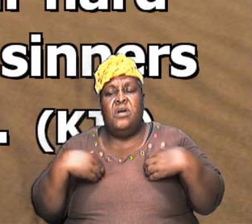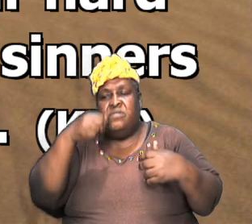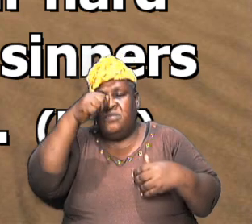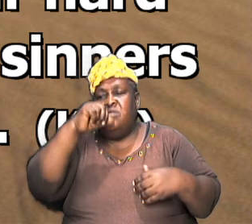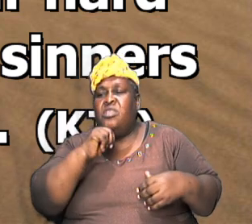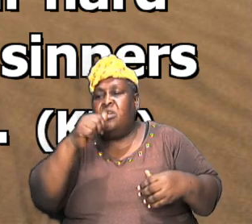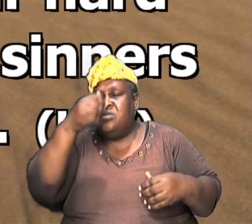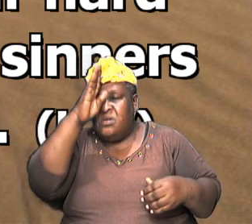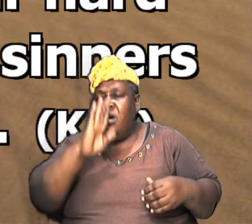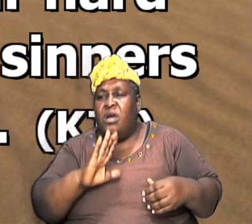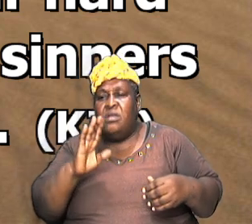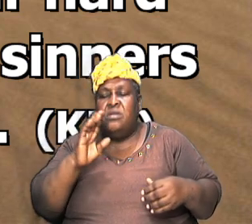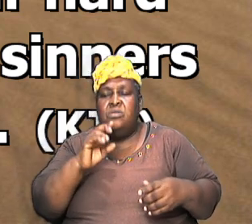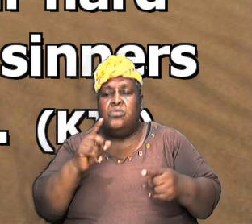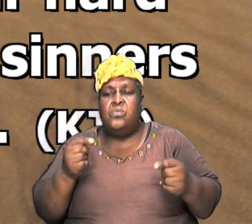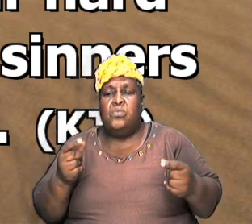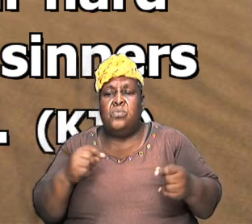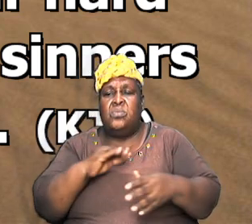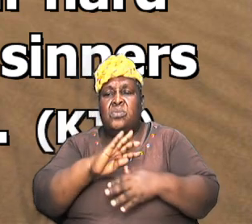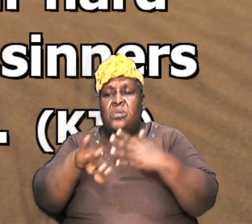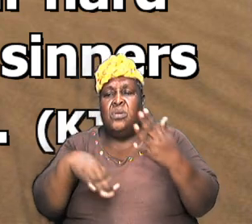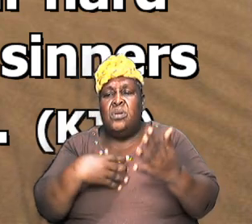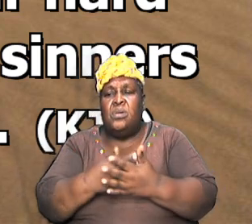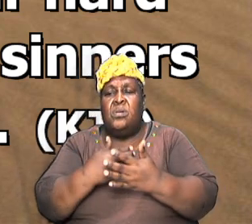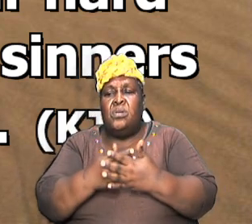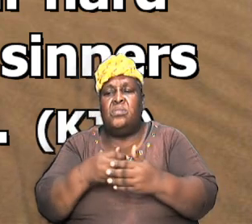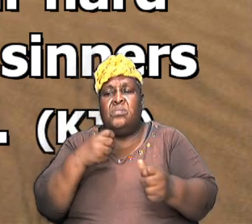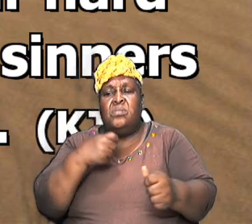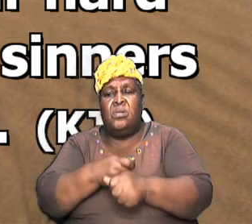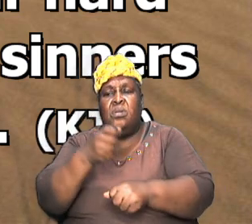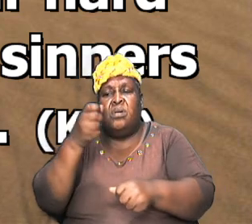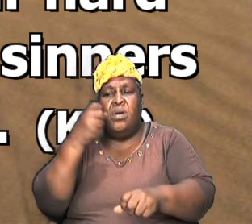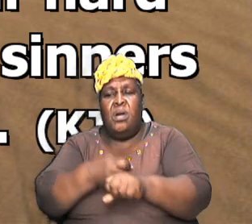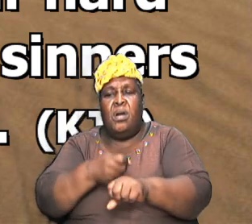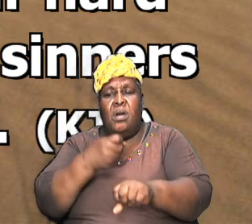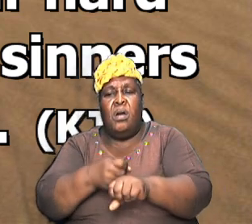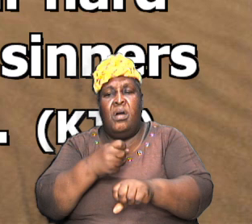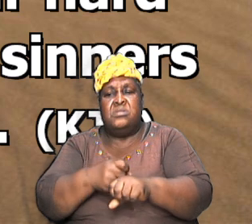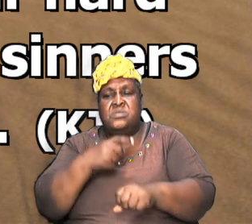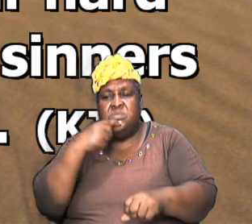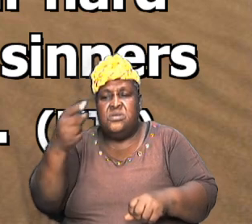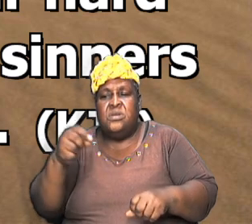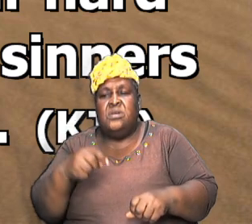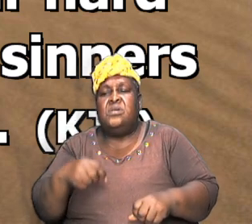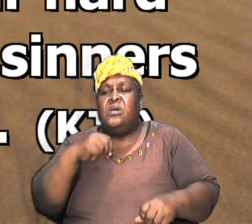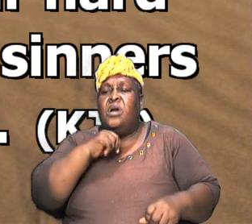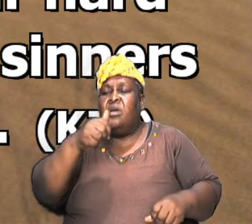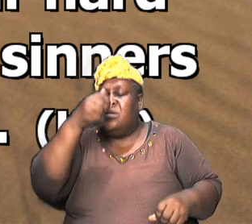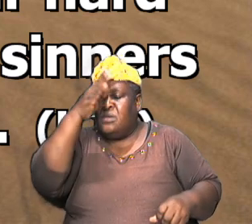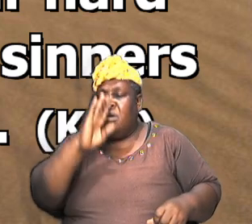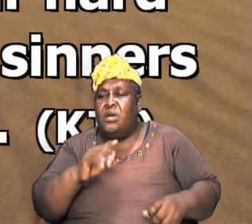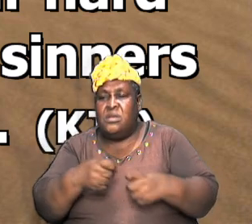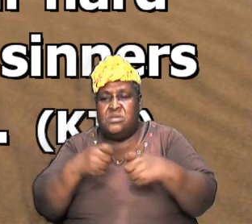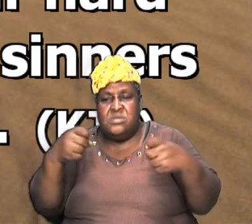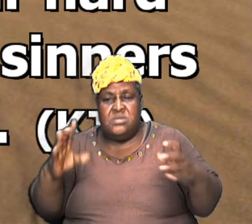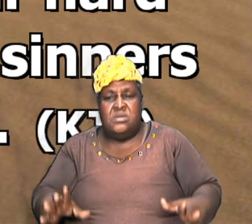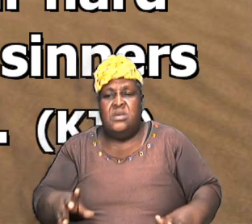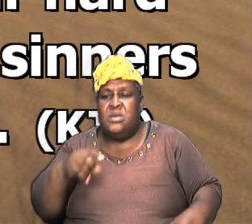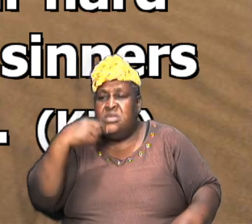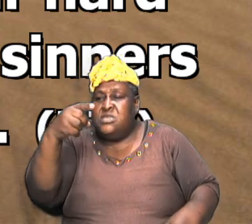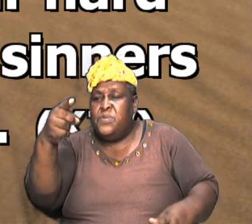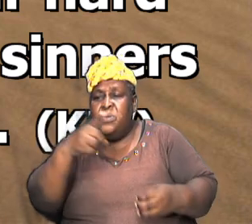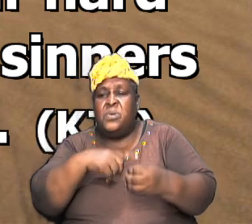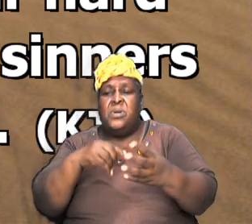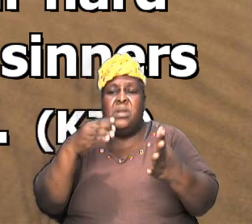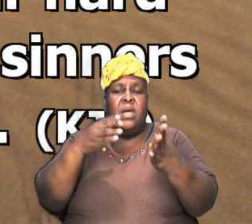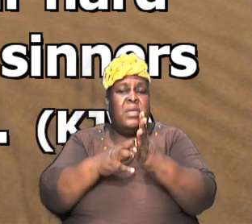committed and of all their hard speeches which ungodly sinners have spoken against him